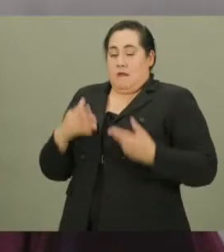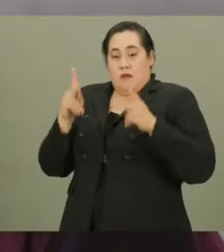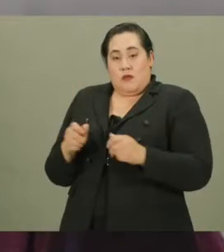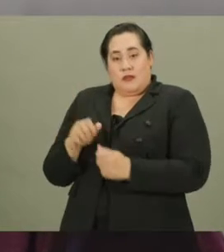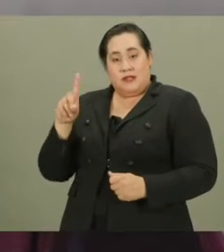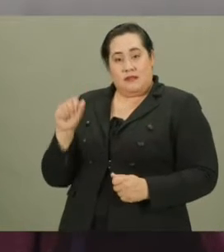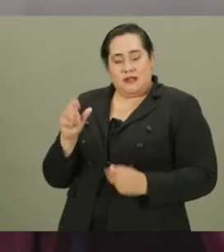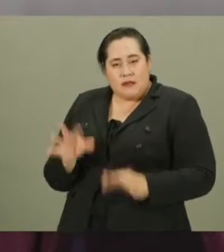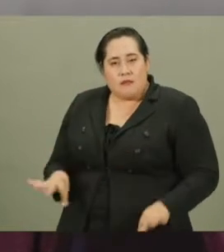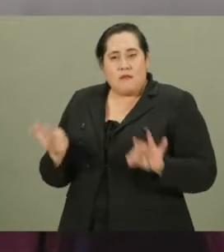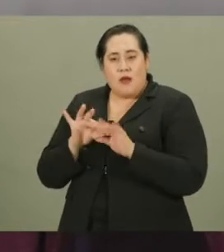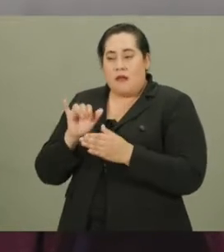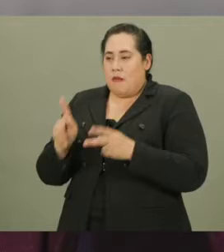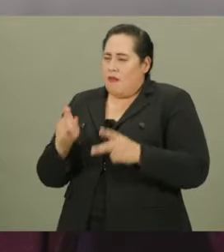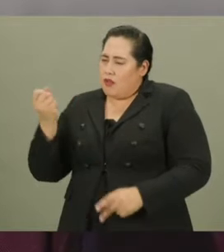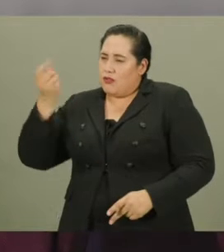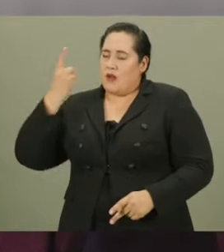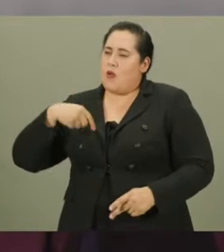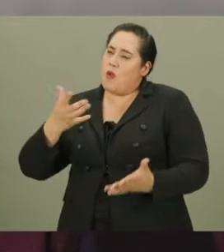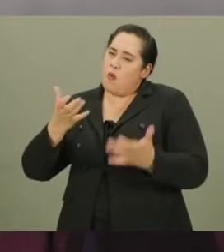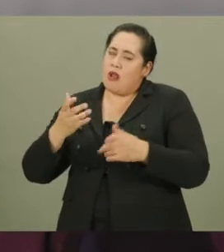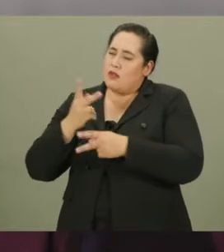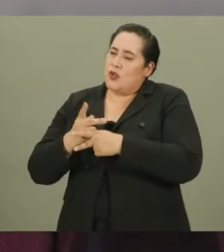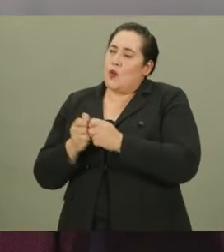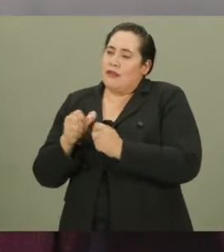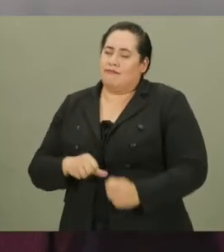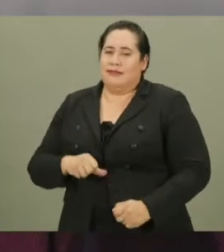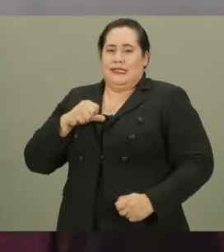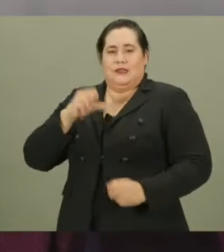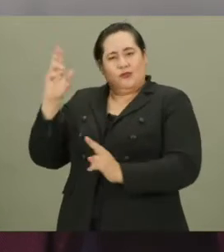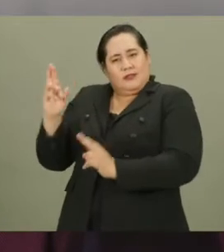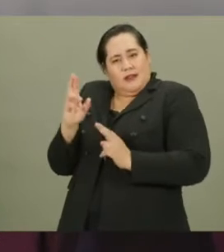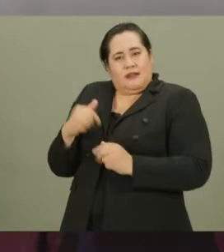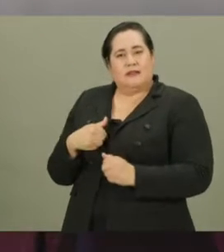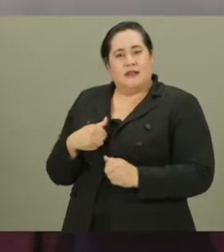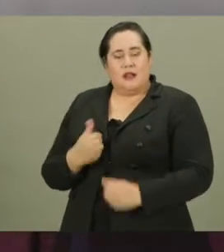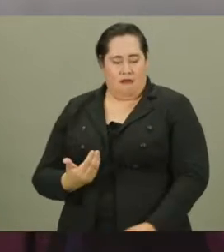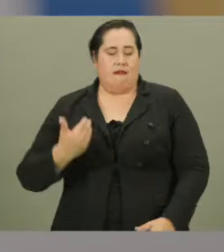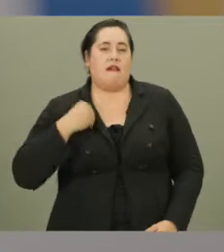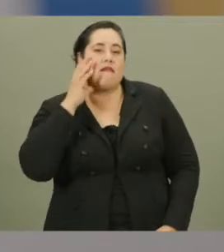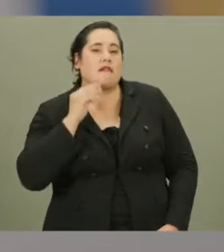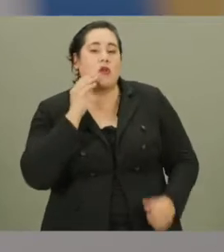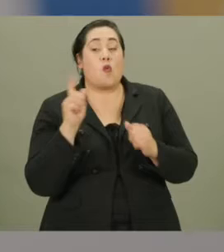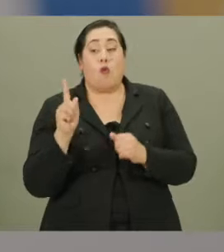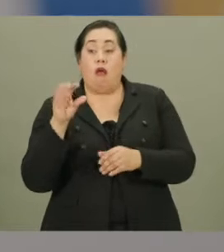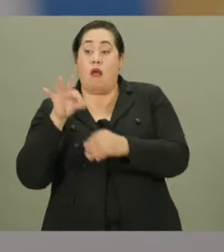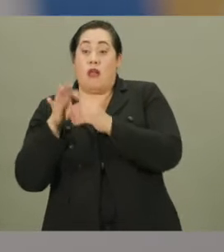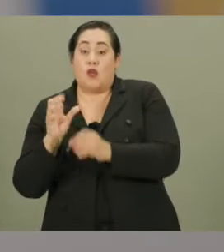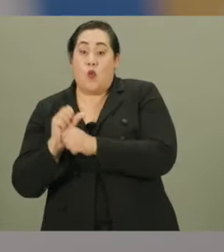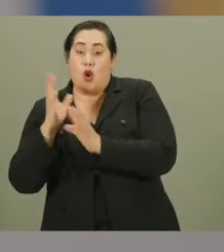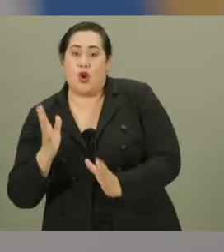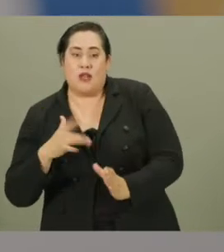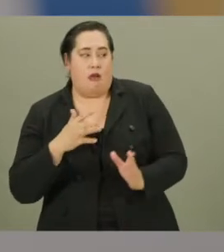As a person with a disability, it's important that people understand we want to be treated with dignity and respect. I've had experiences